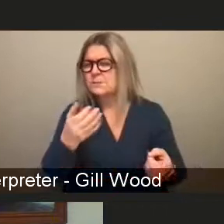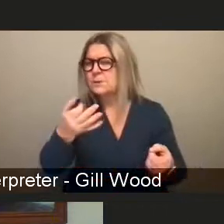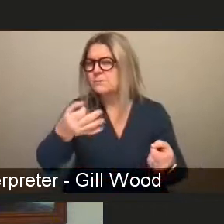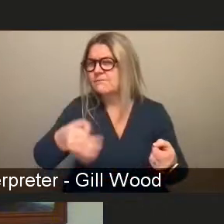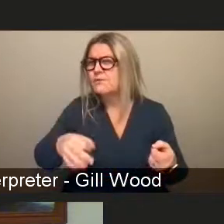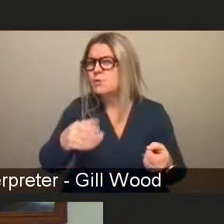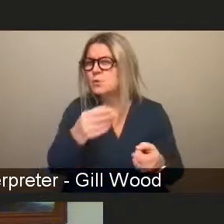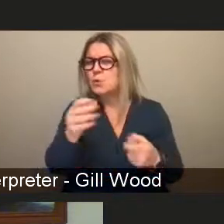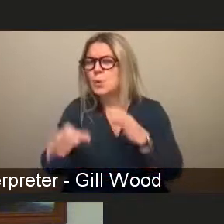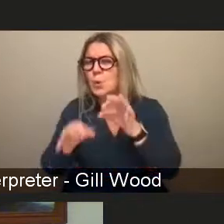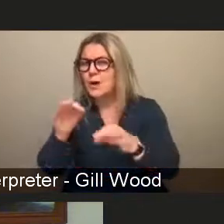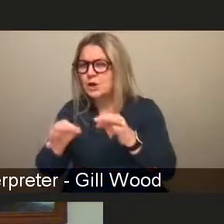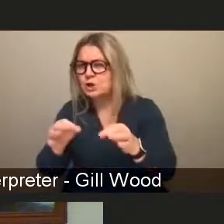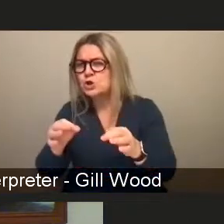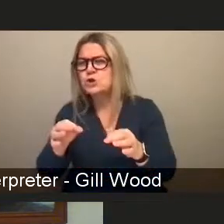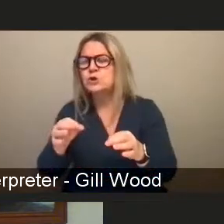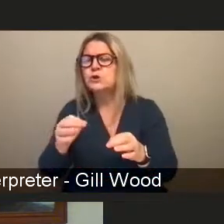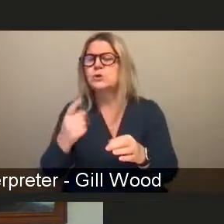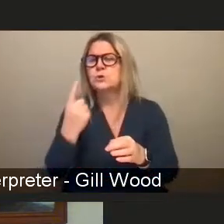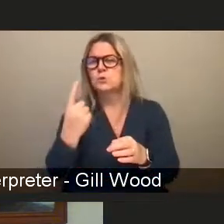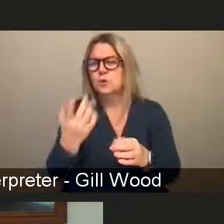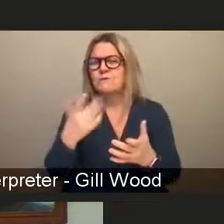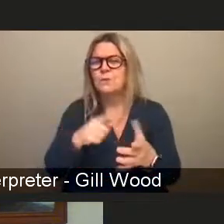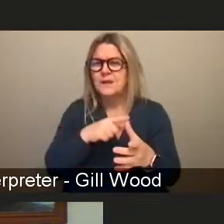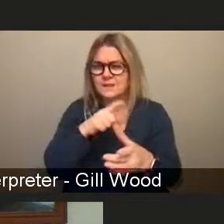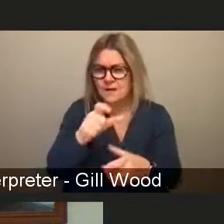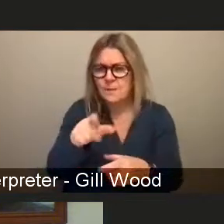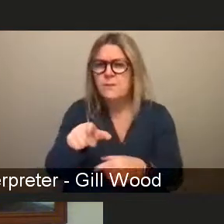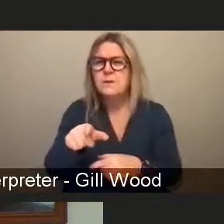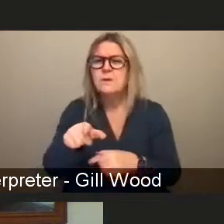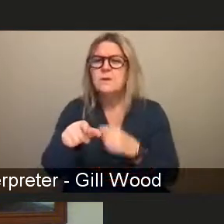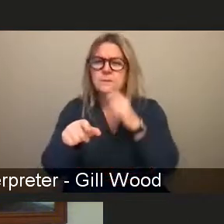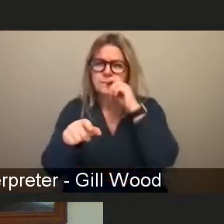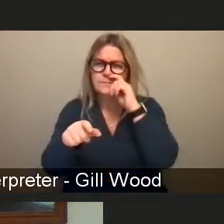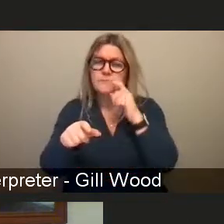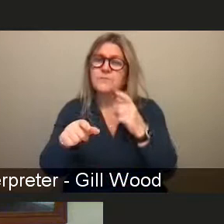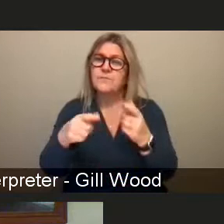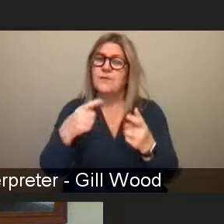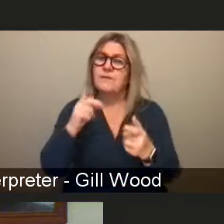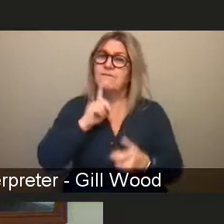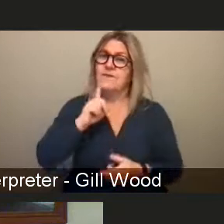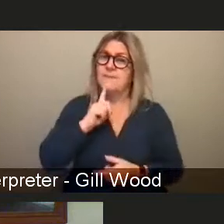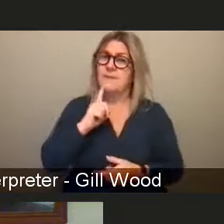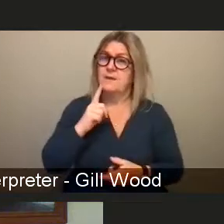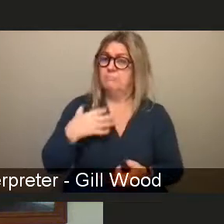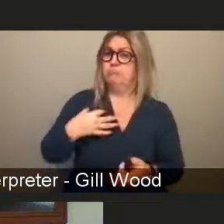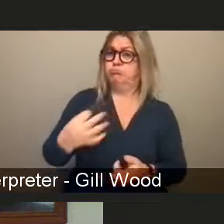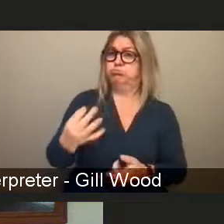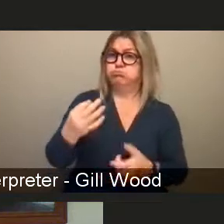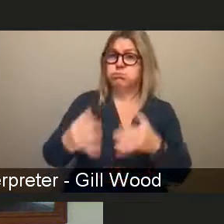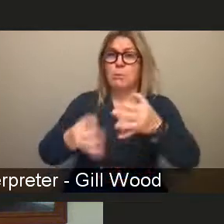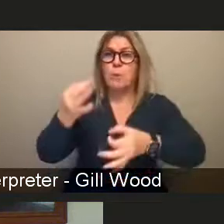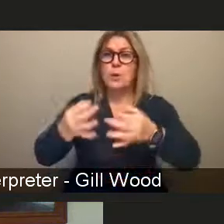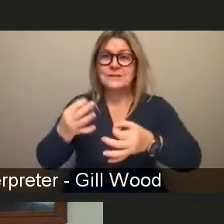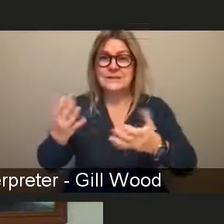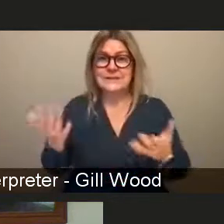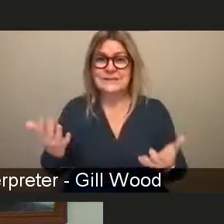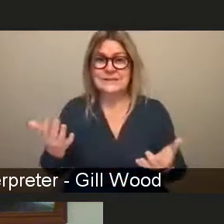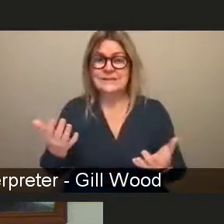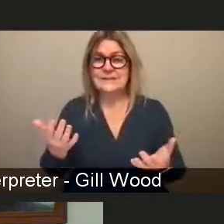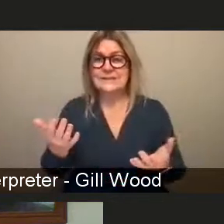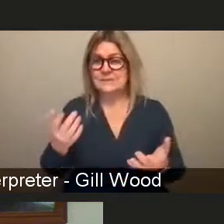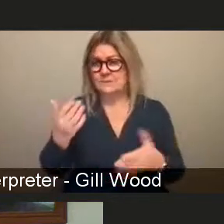one's from alexis campbell and she's um asking about female represent representation in politics she works at cosla